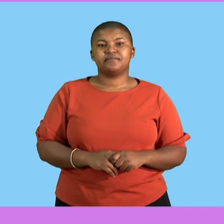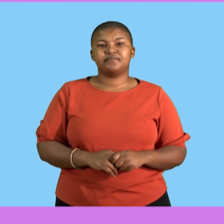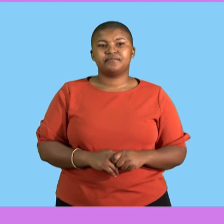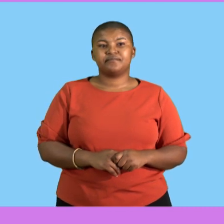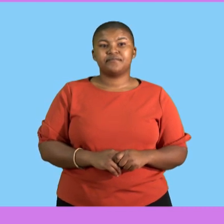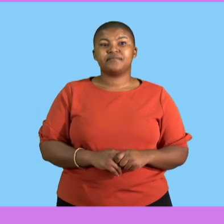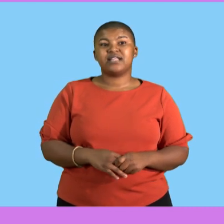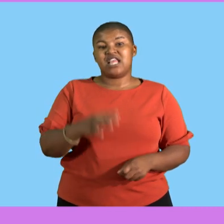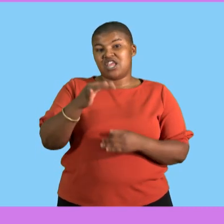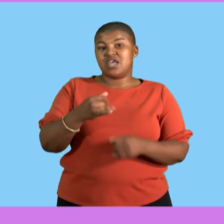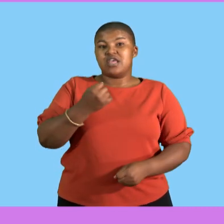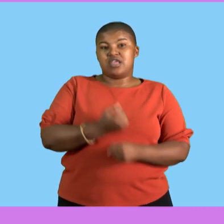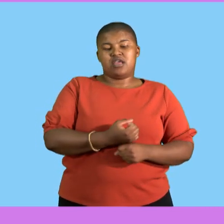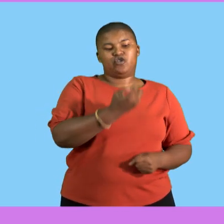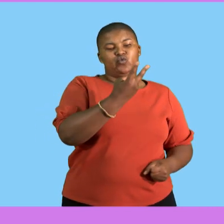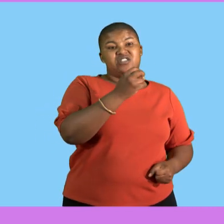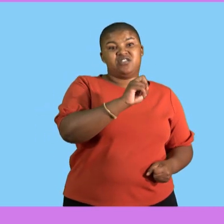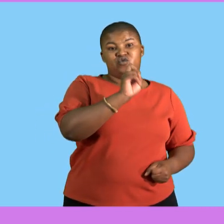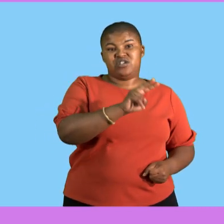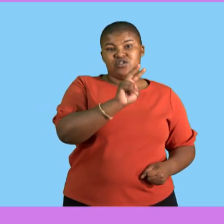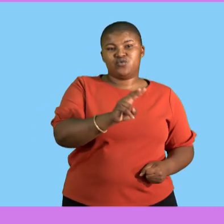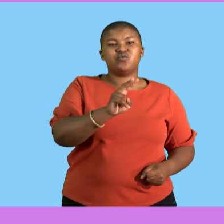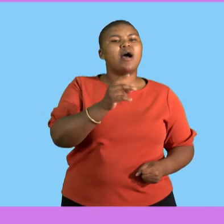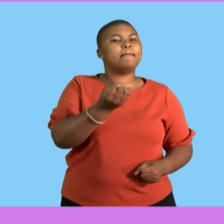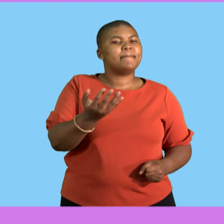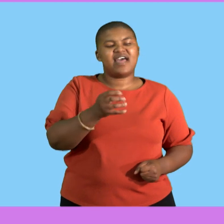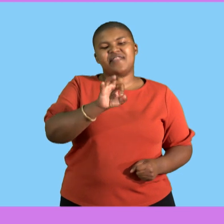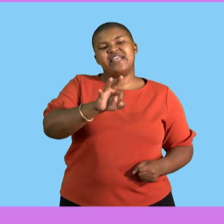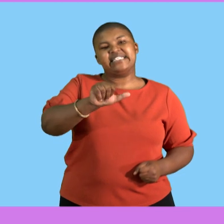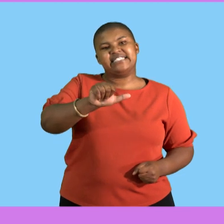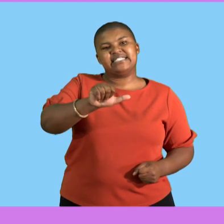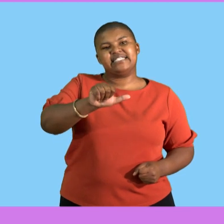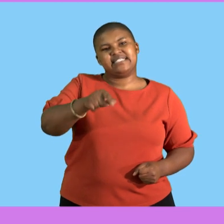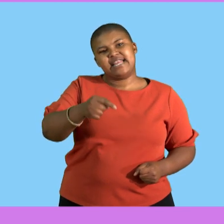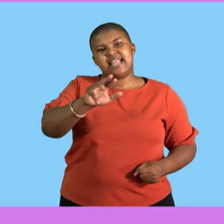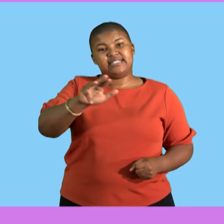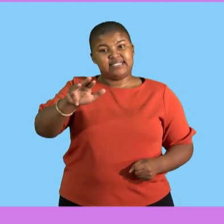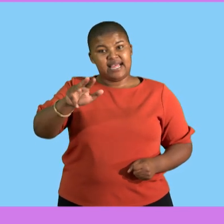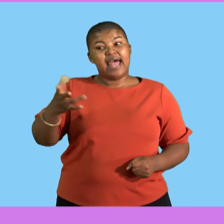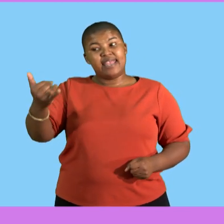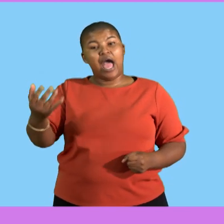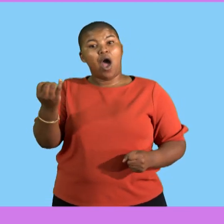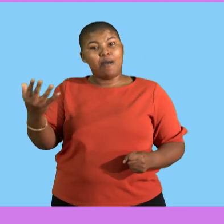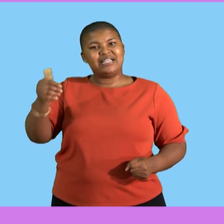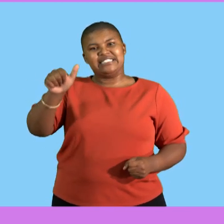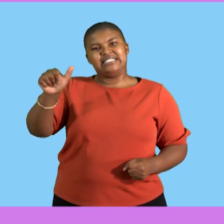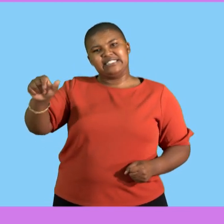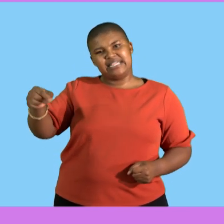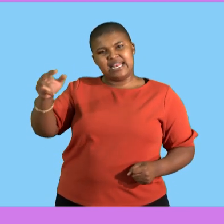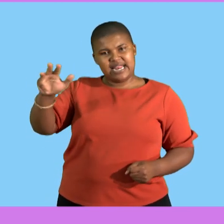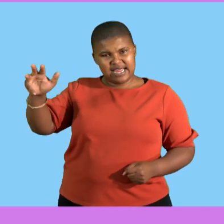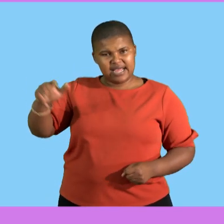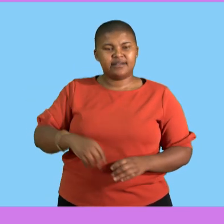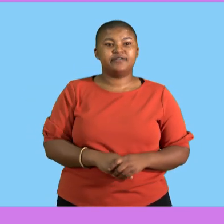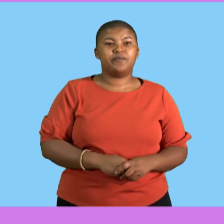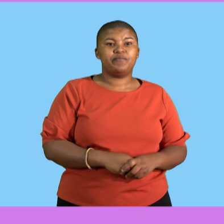2022 was £36.99. Now, it is £66.99. Coffee